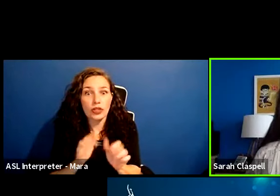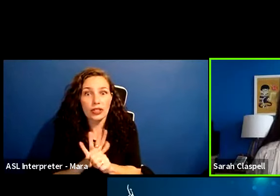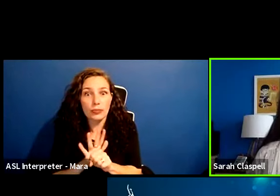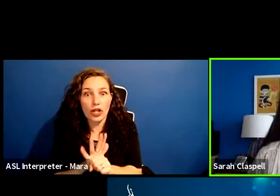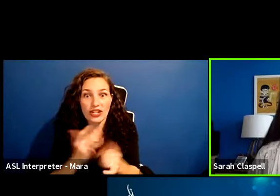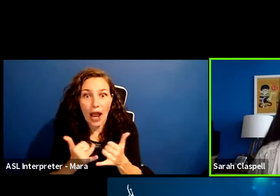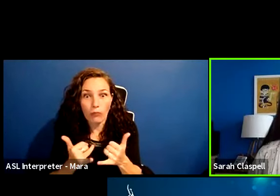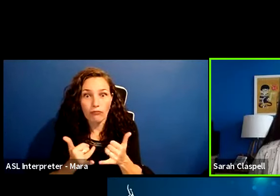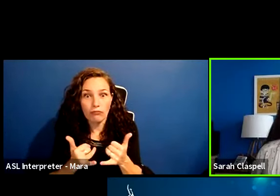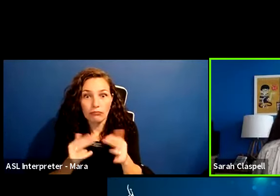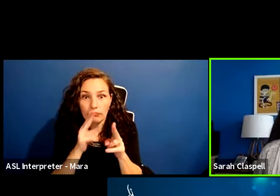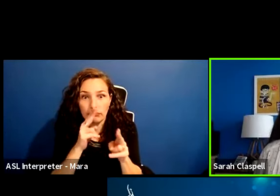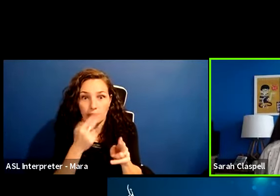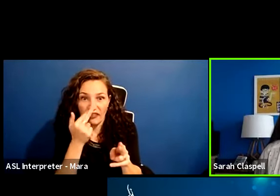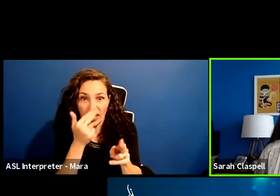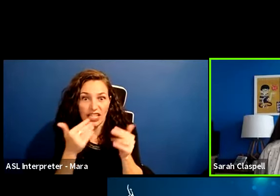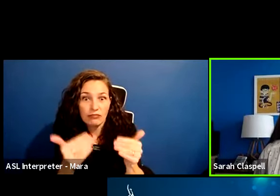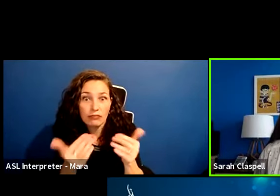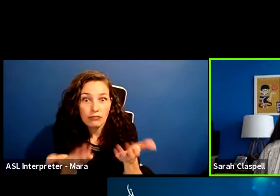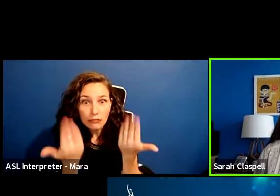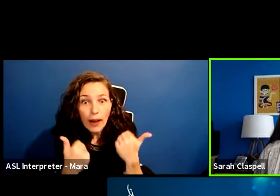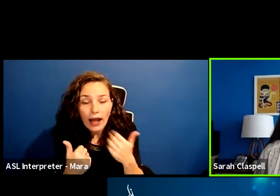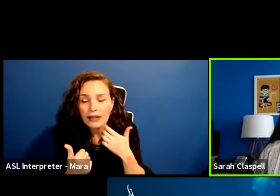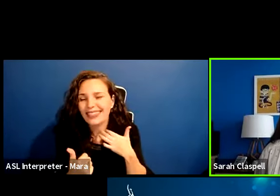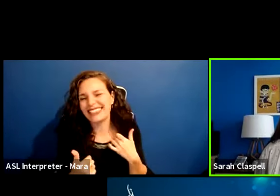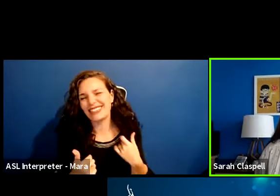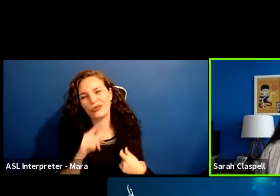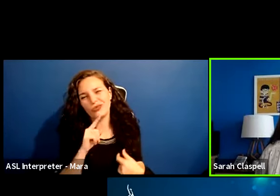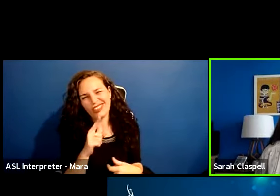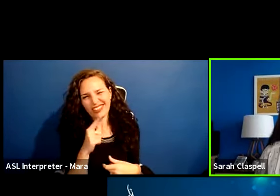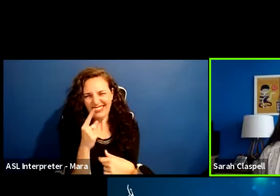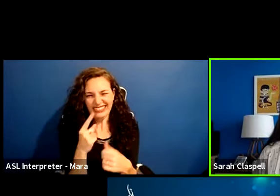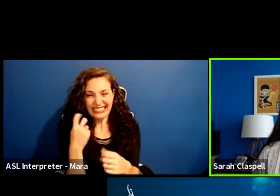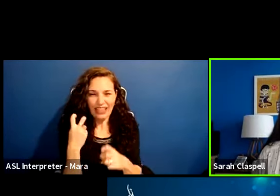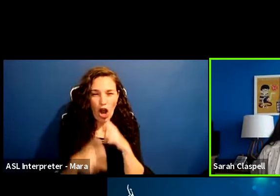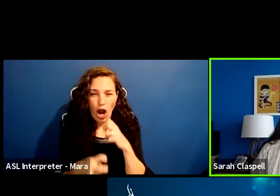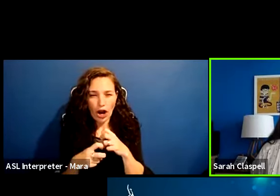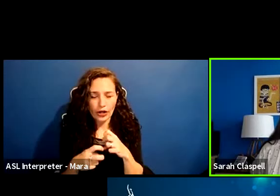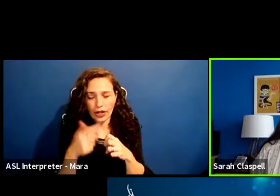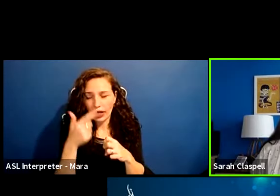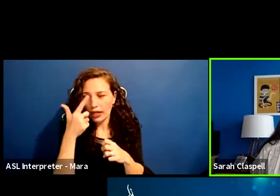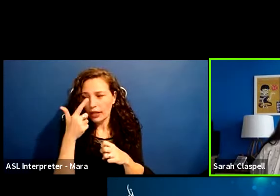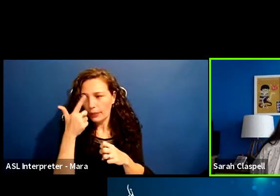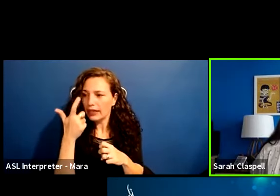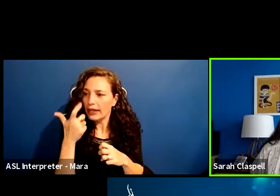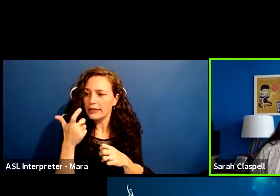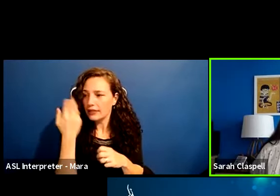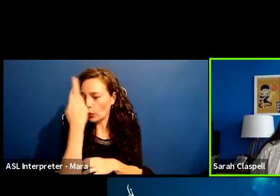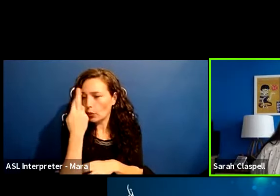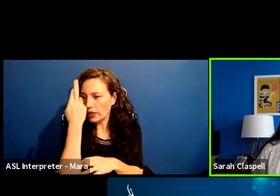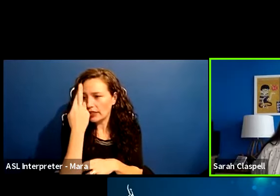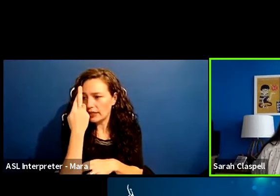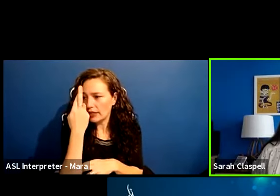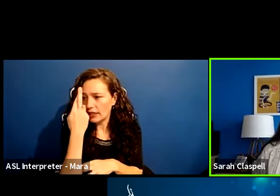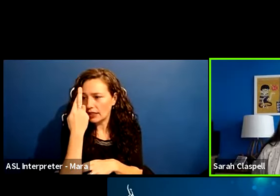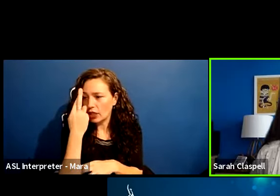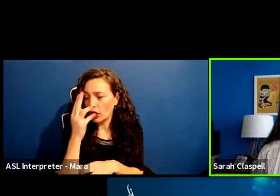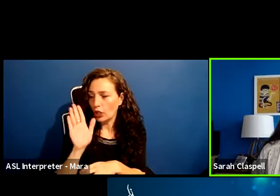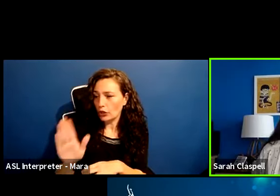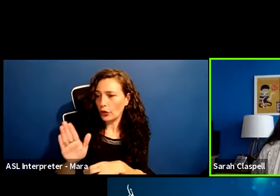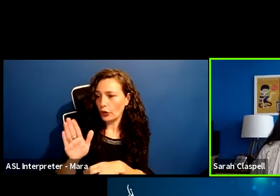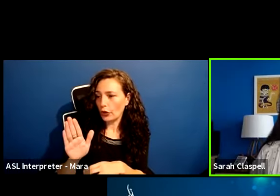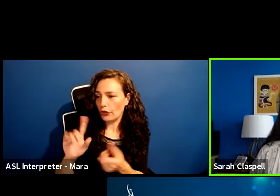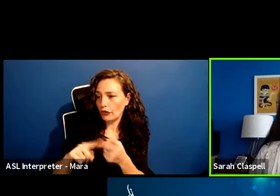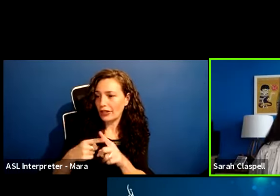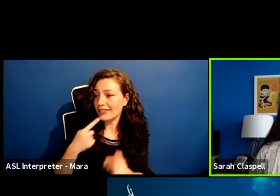then it's extra hard to be funny because we are, um, uh, the reason your friend said you were funny in the first place is